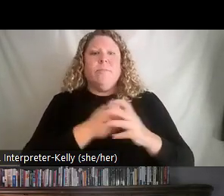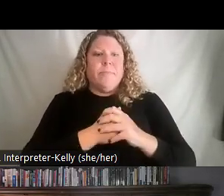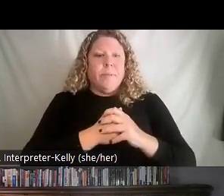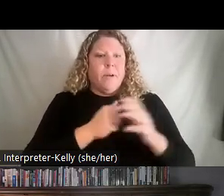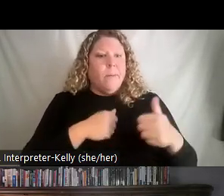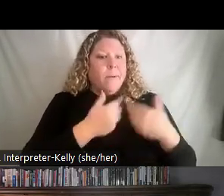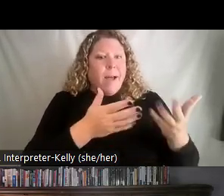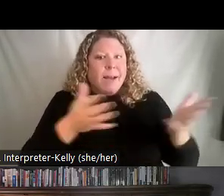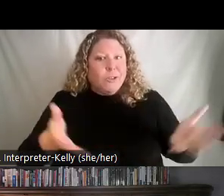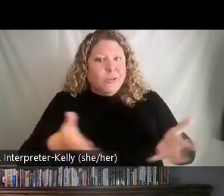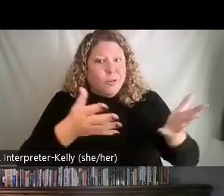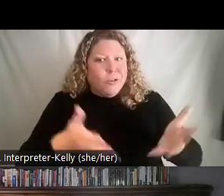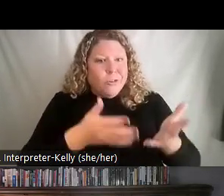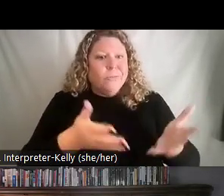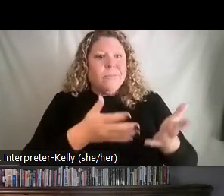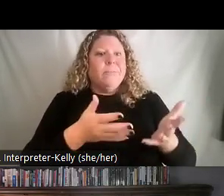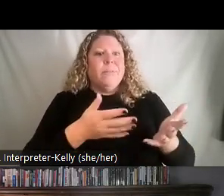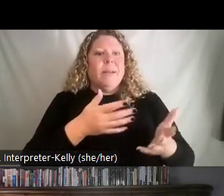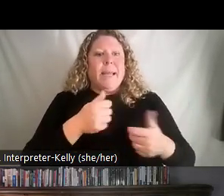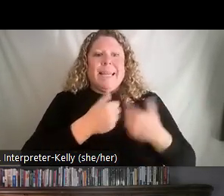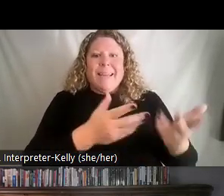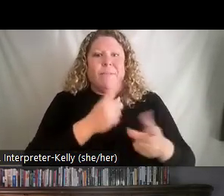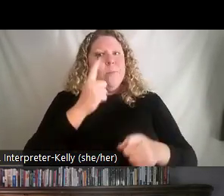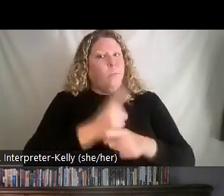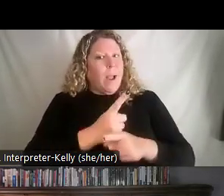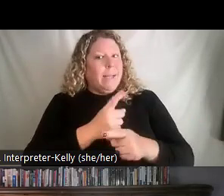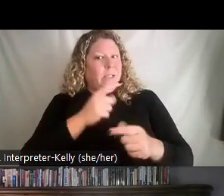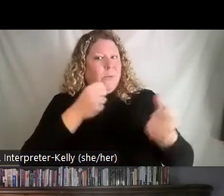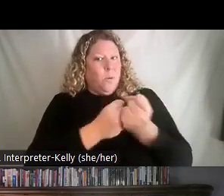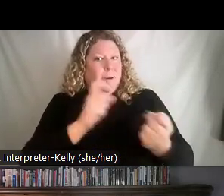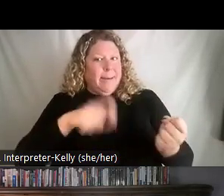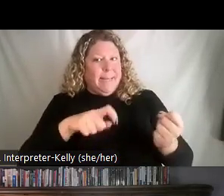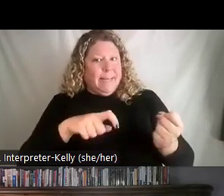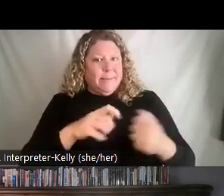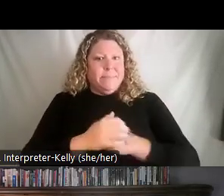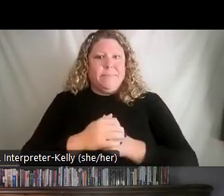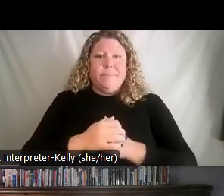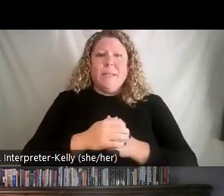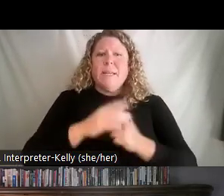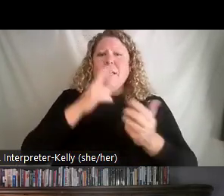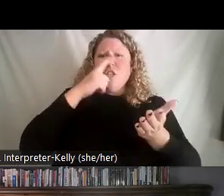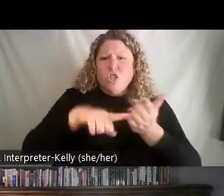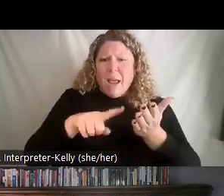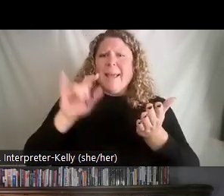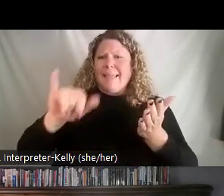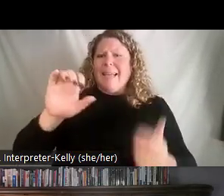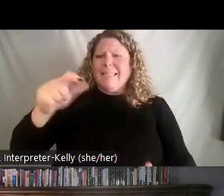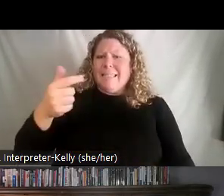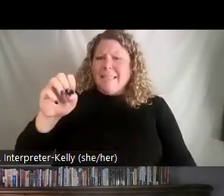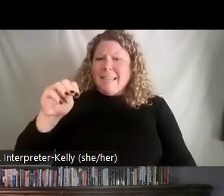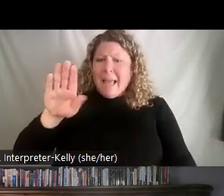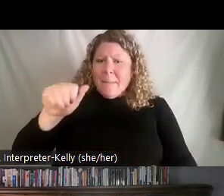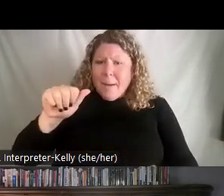provide the encouragements that they need and we're going to provide the right support. The checking is really where we're going to again, but we're going to where the action